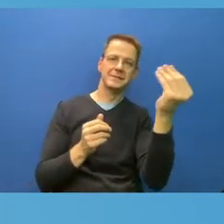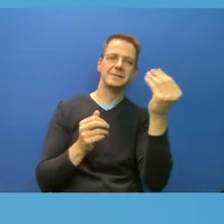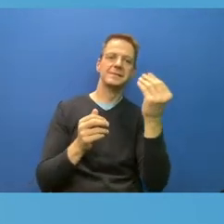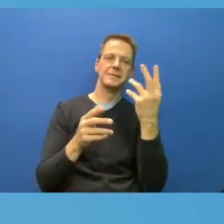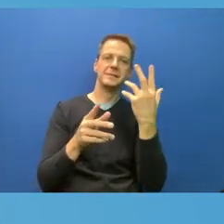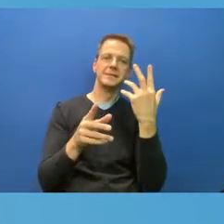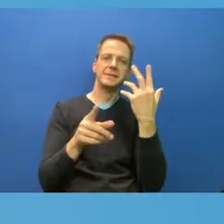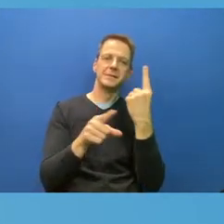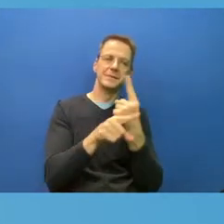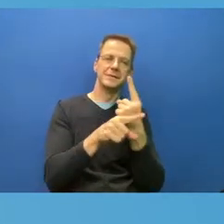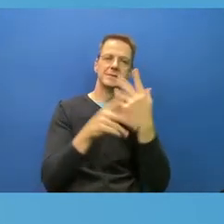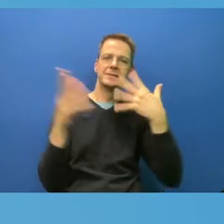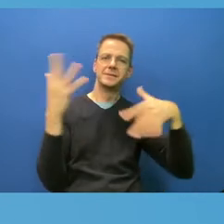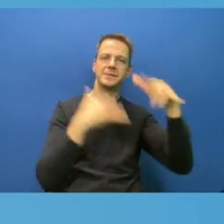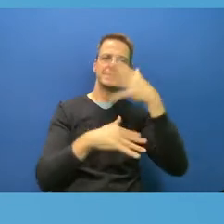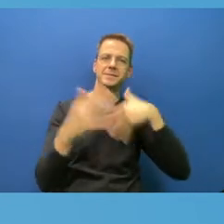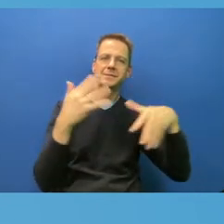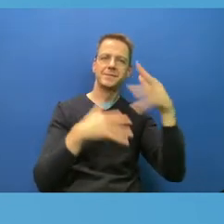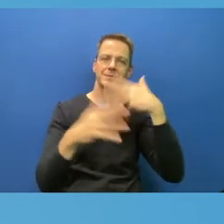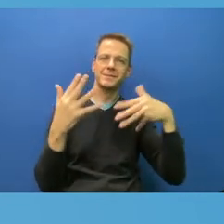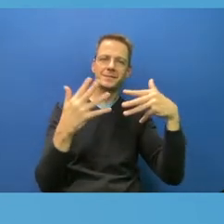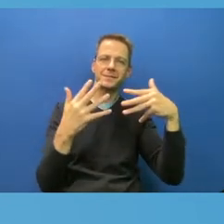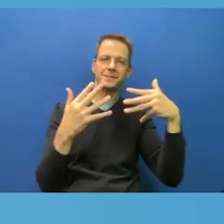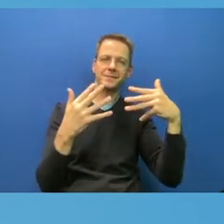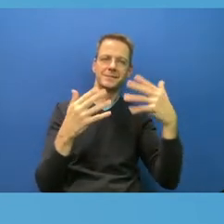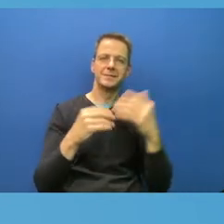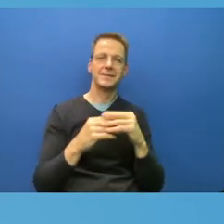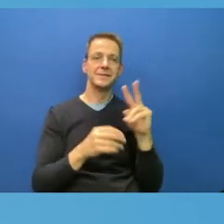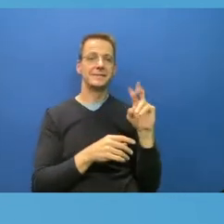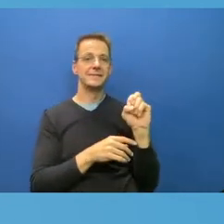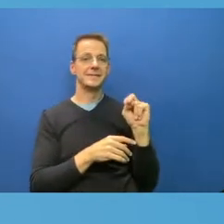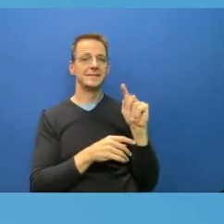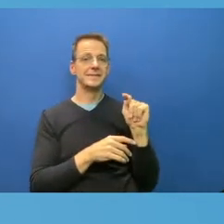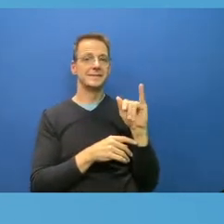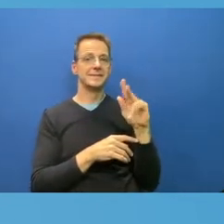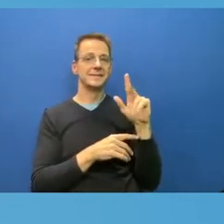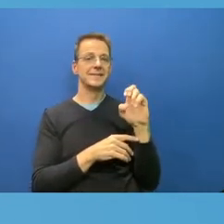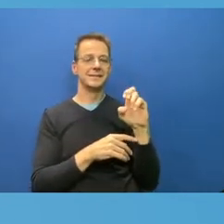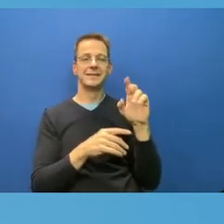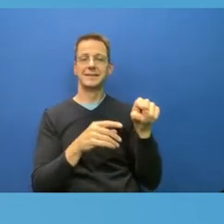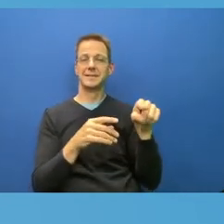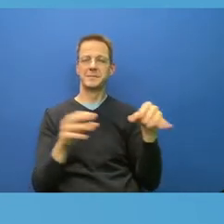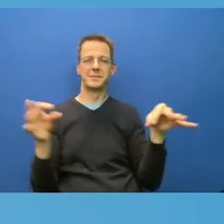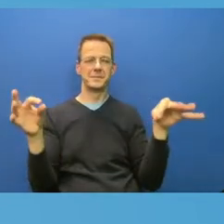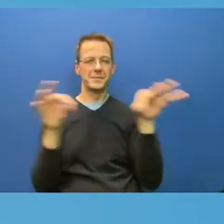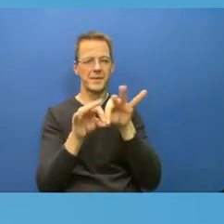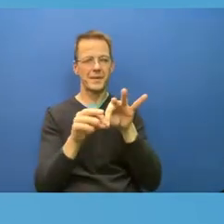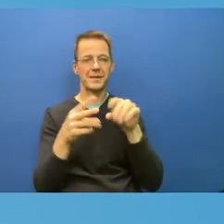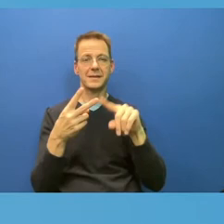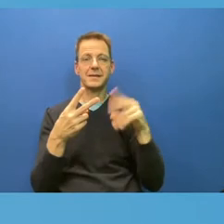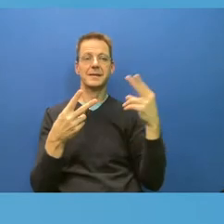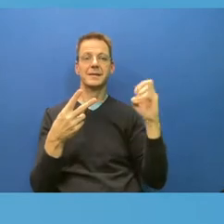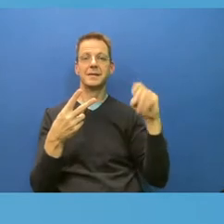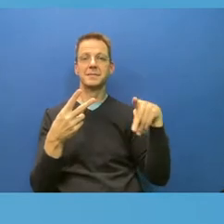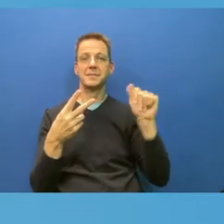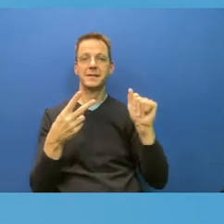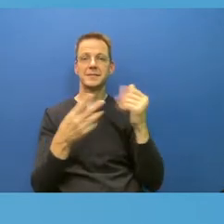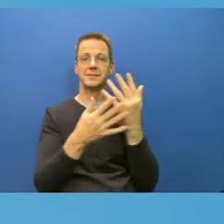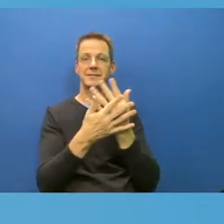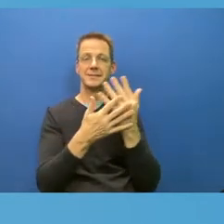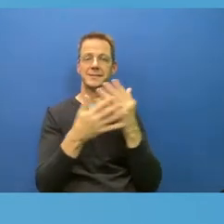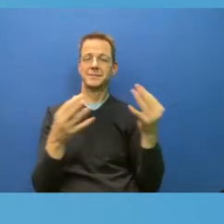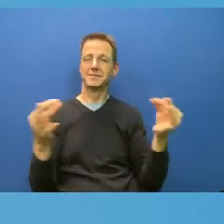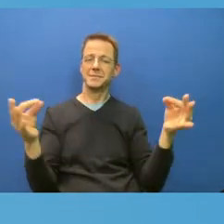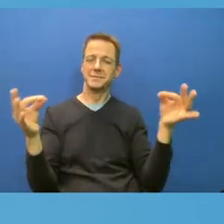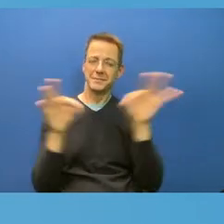become important. And I think in as much as Ontario's kind of had this golden fall to date, I think that's probably largely attributable